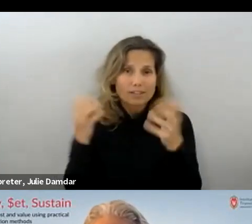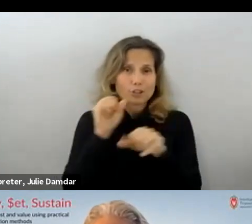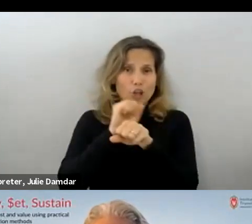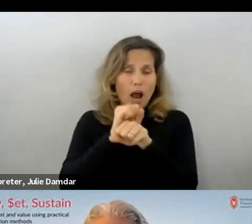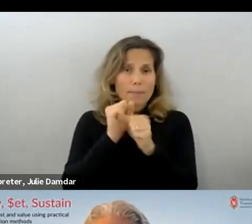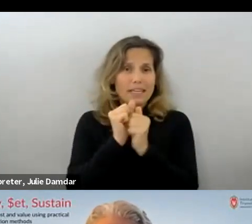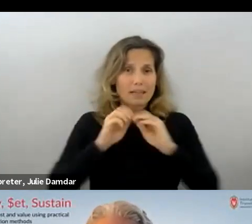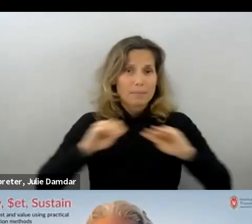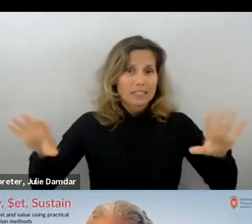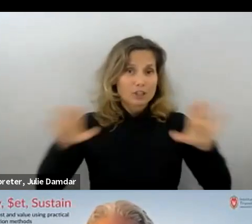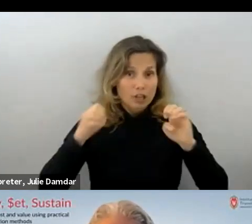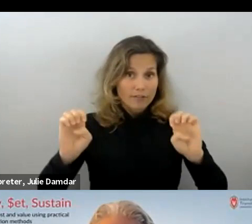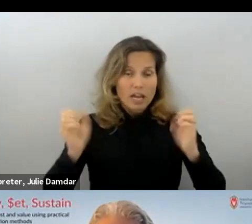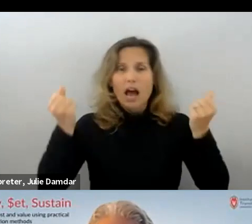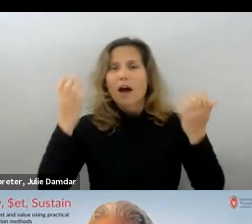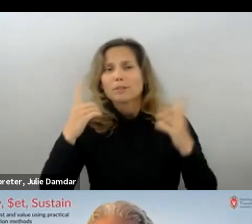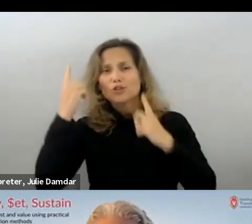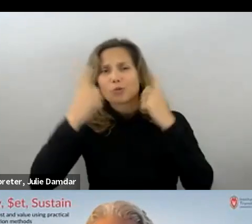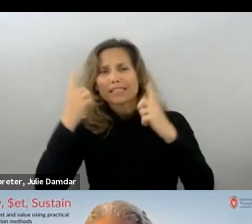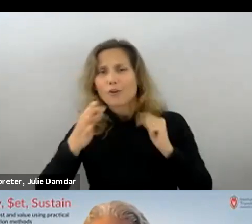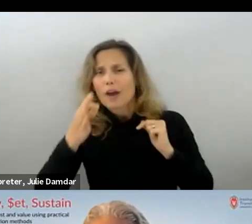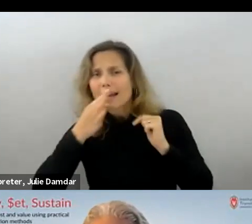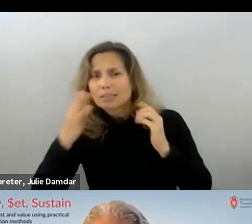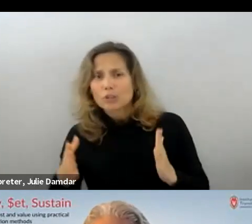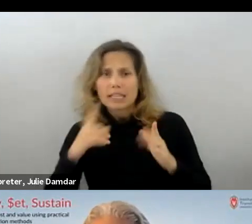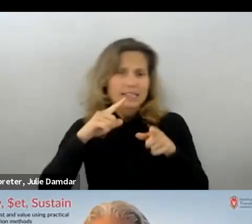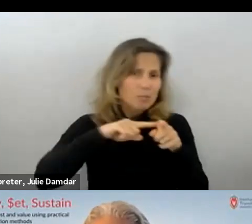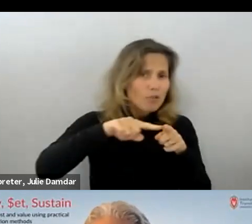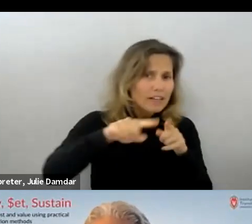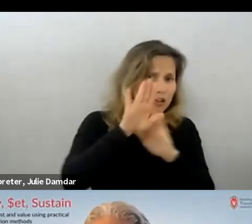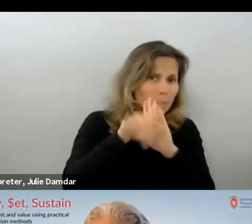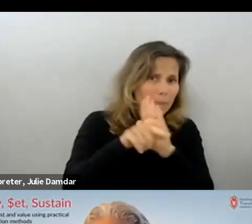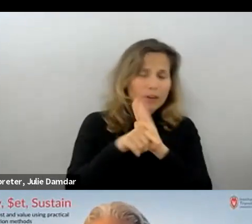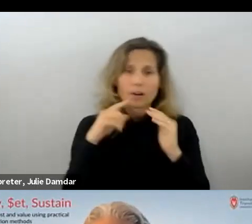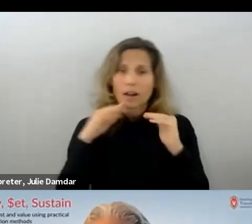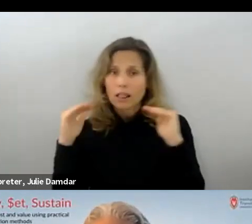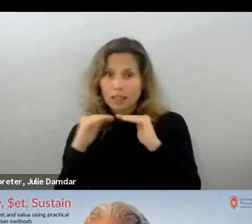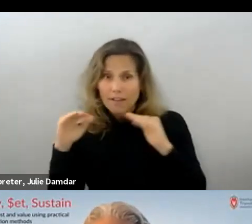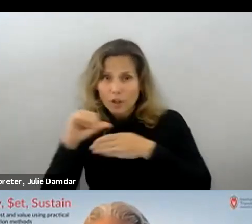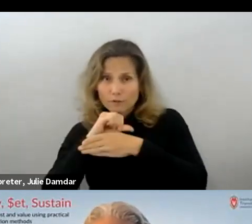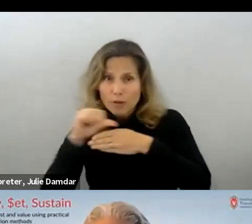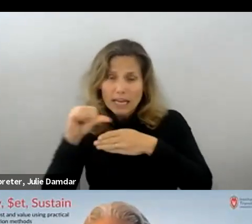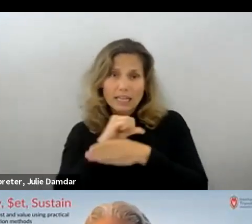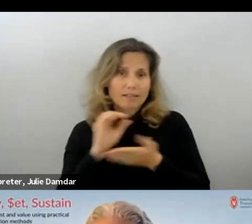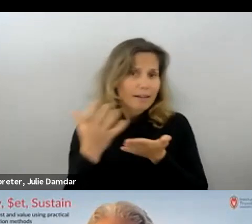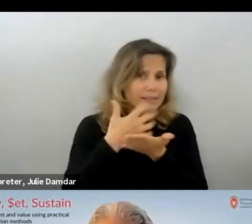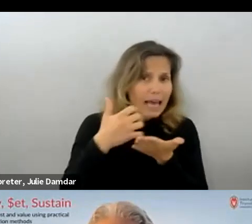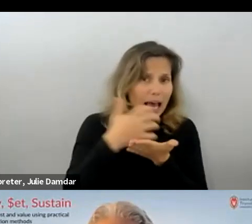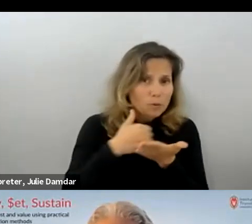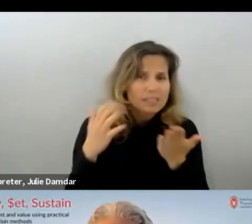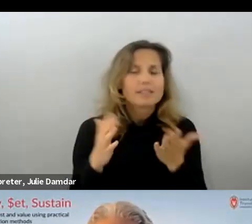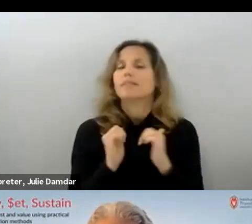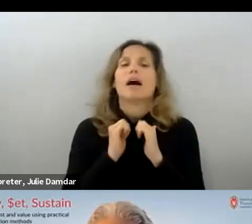How much do you consider expertise, profession, background of individuals, level of training and salaries? And how do you